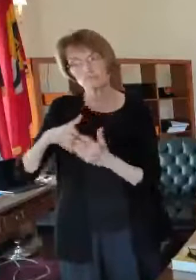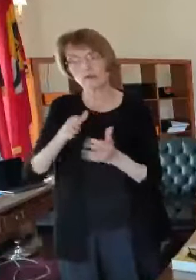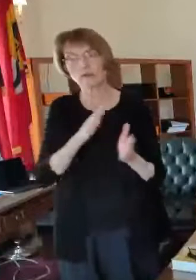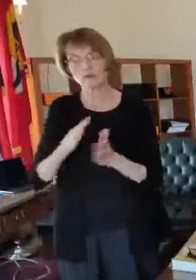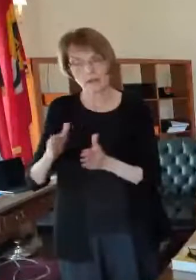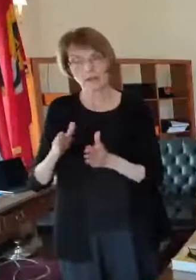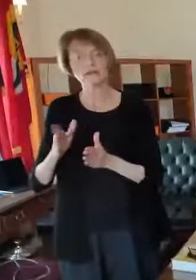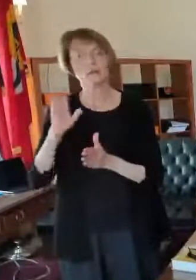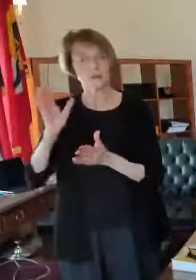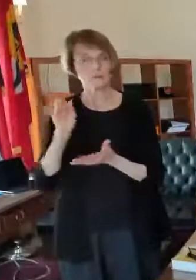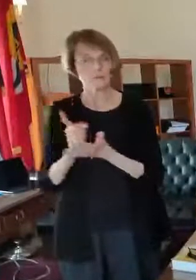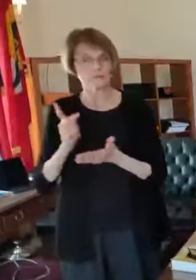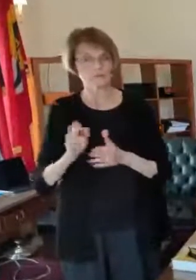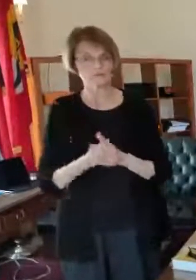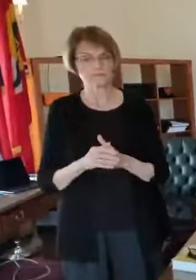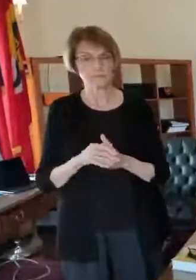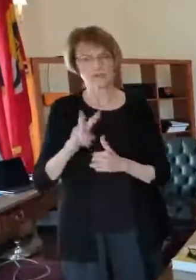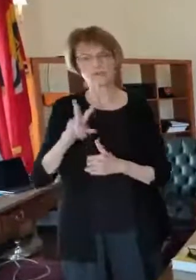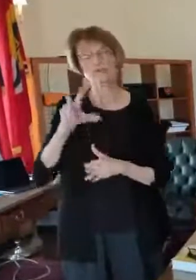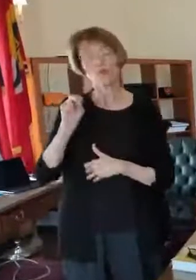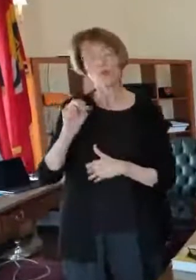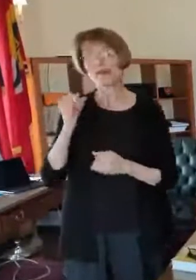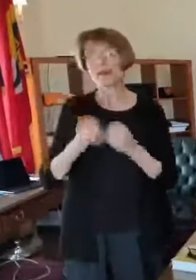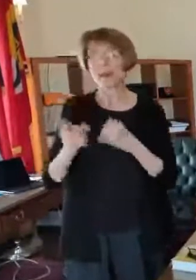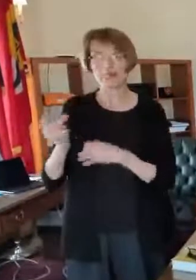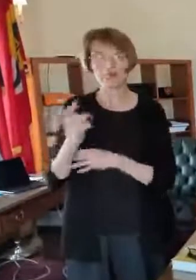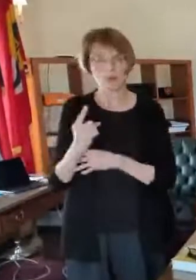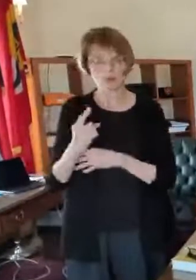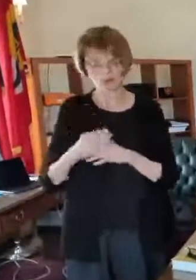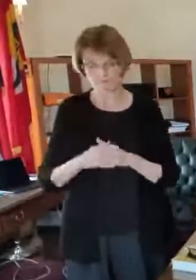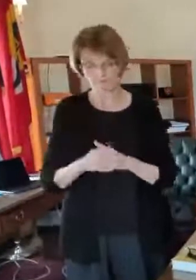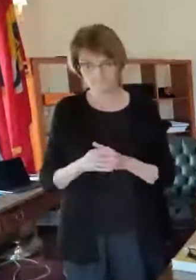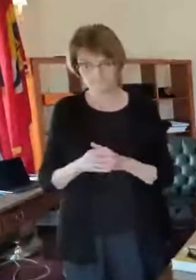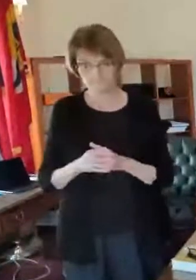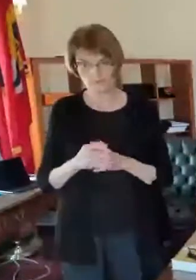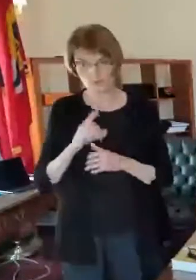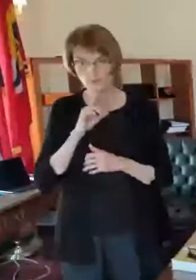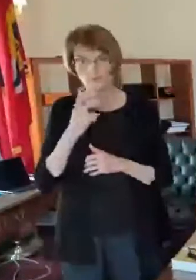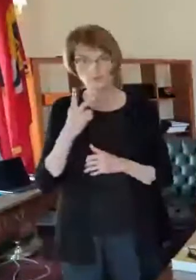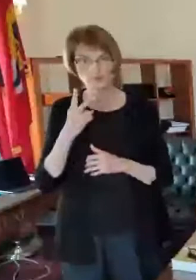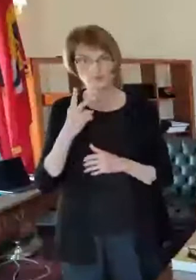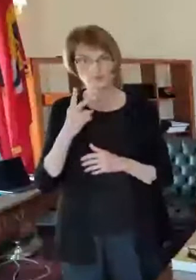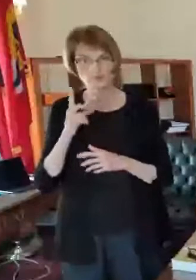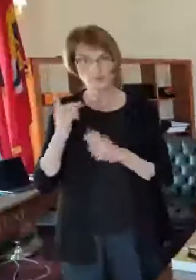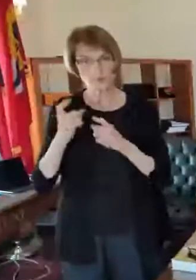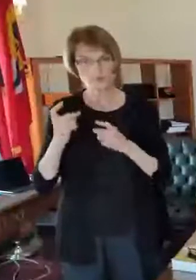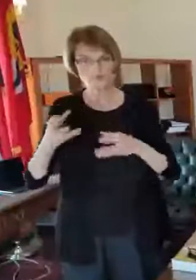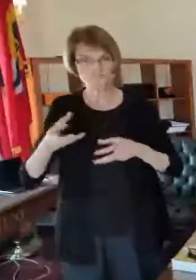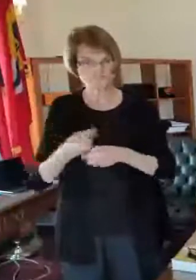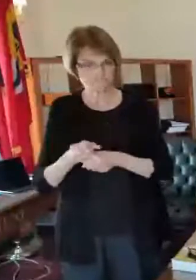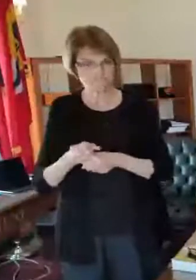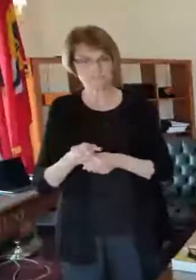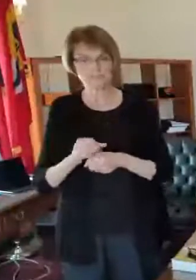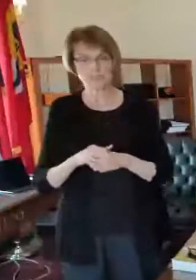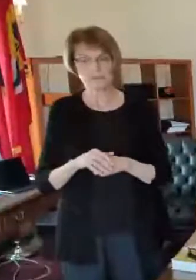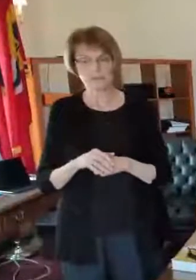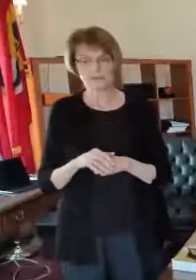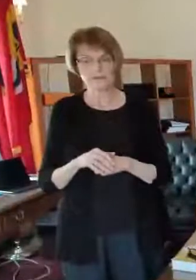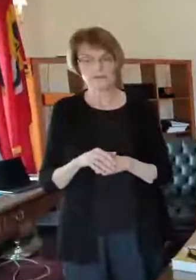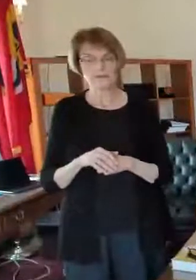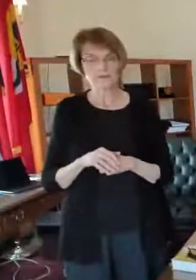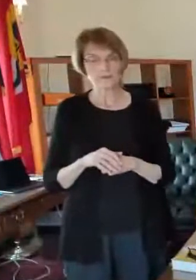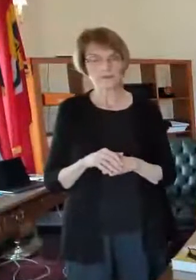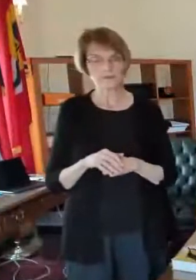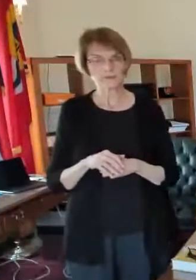and almost 2 30 so last question just to summarize a couple of questions we got about the 10 people